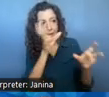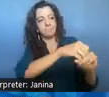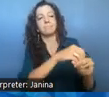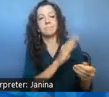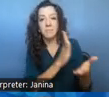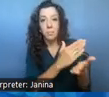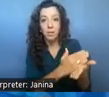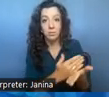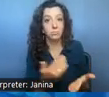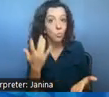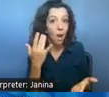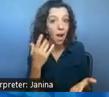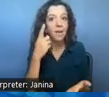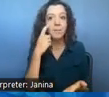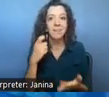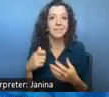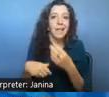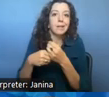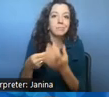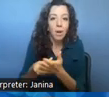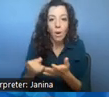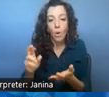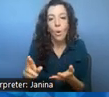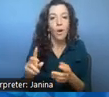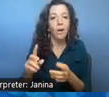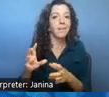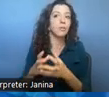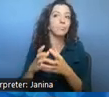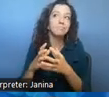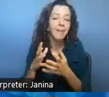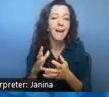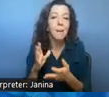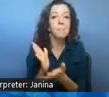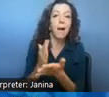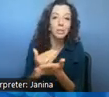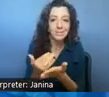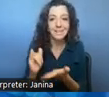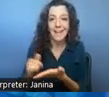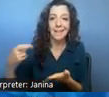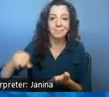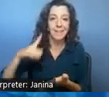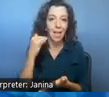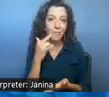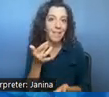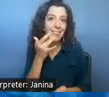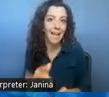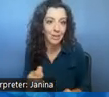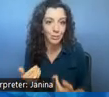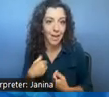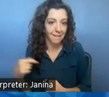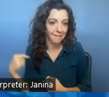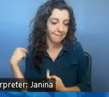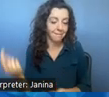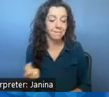the the budget condition that the the state of california has been so fortunate to to have um and so you know a couple examples